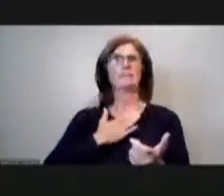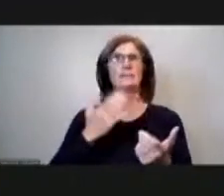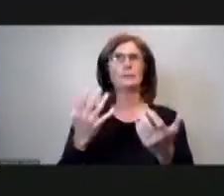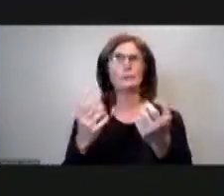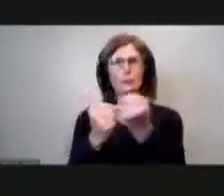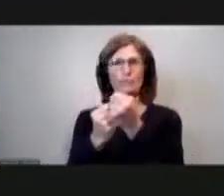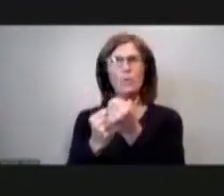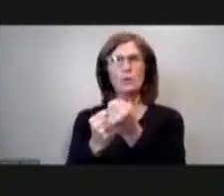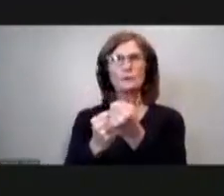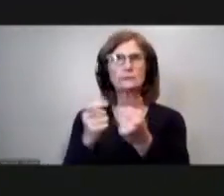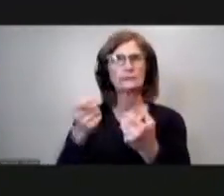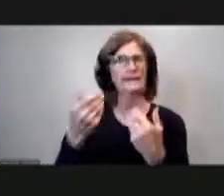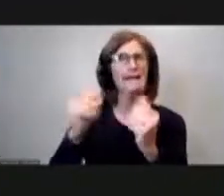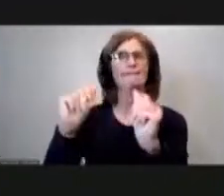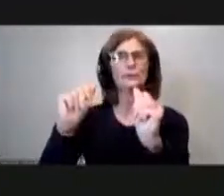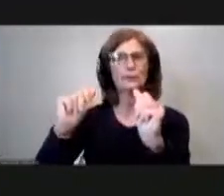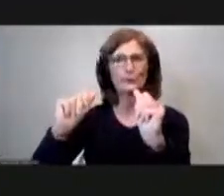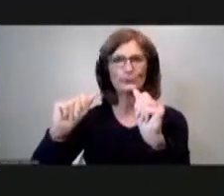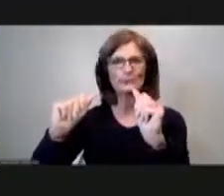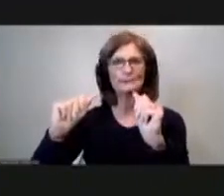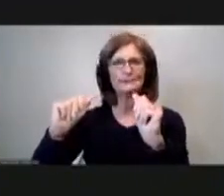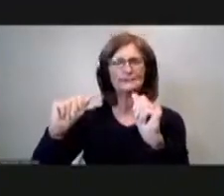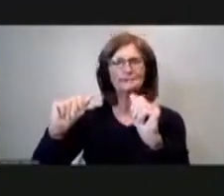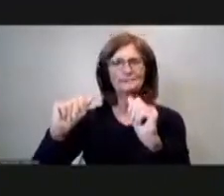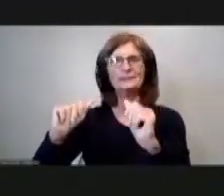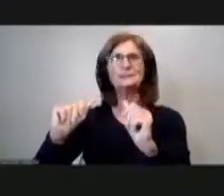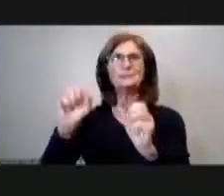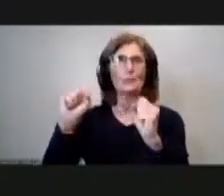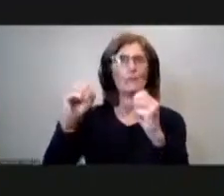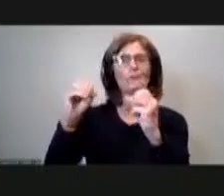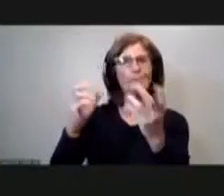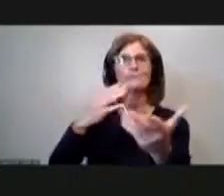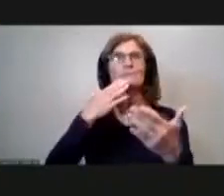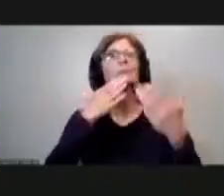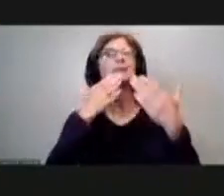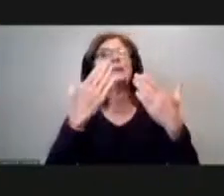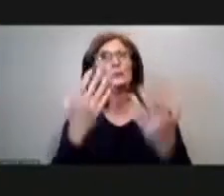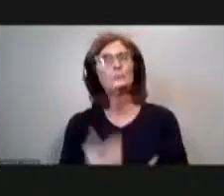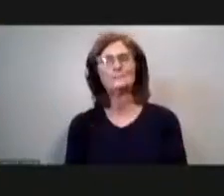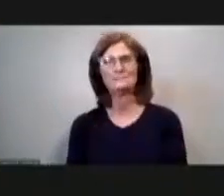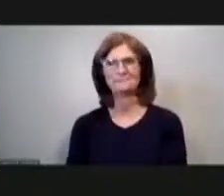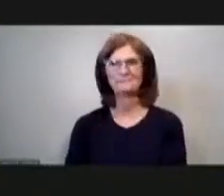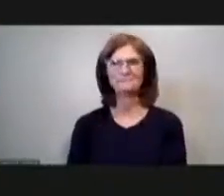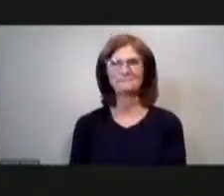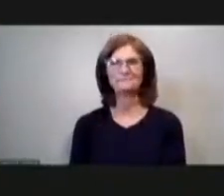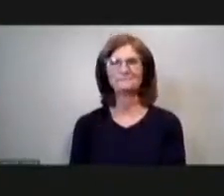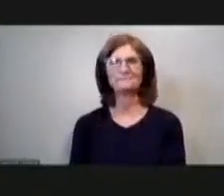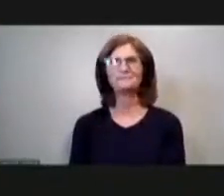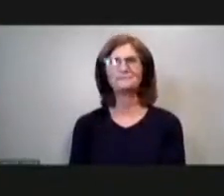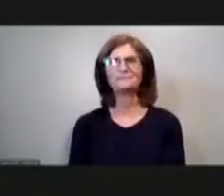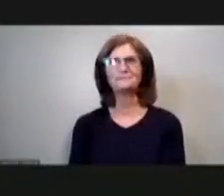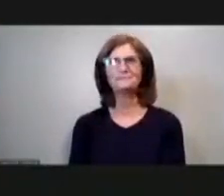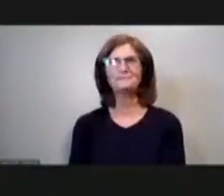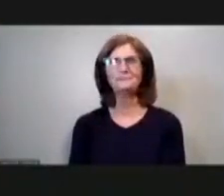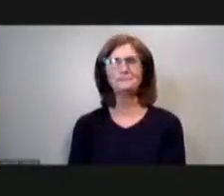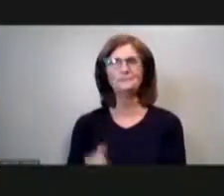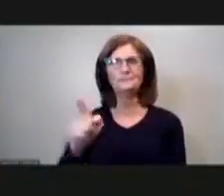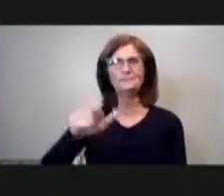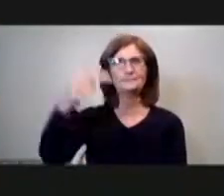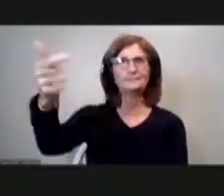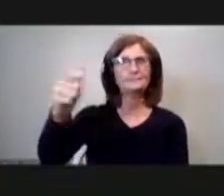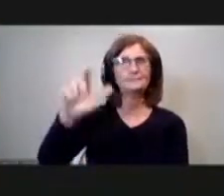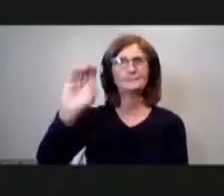the effort anyway possible matter president thank you mr chair thank you councilman cargill